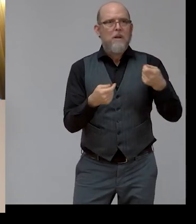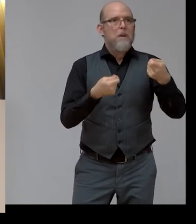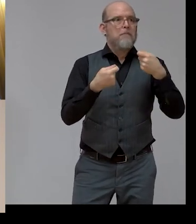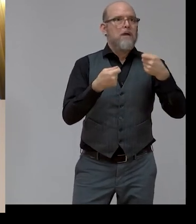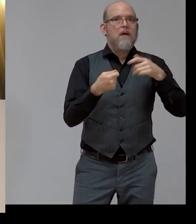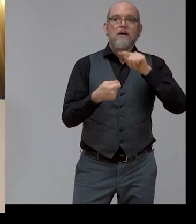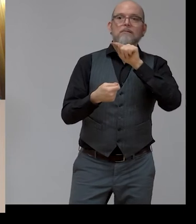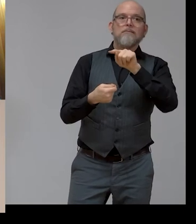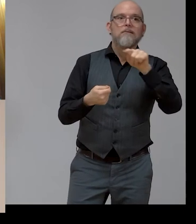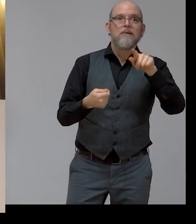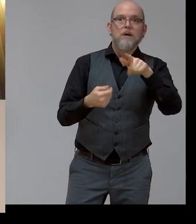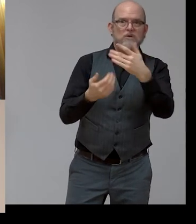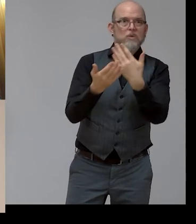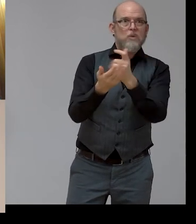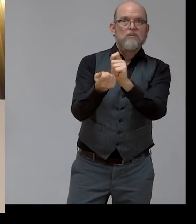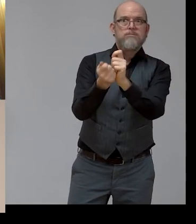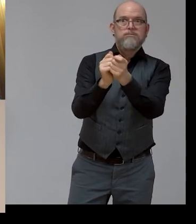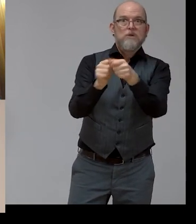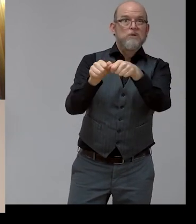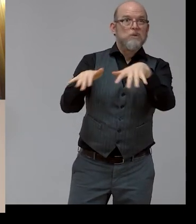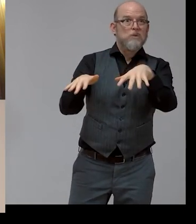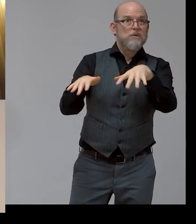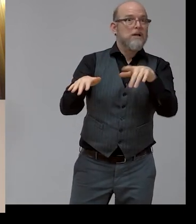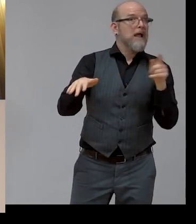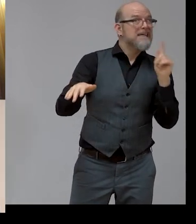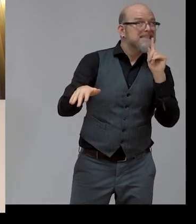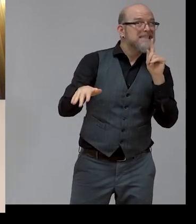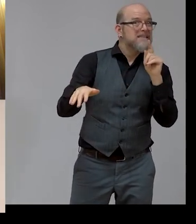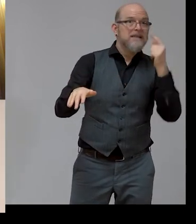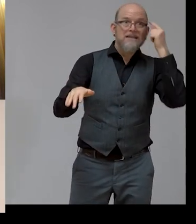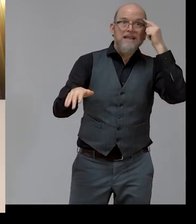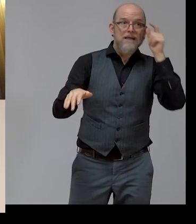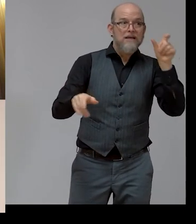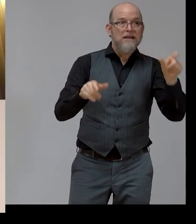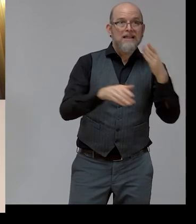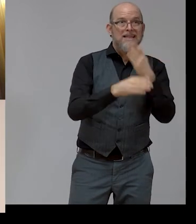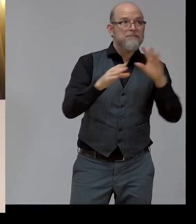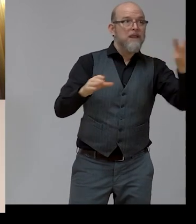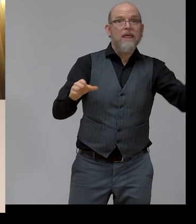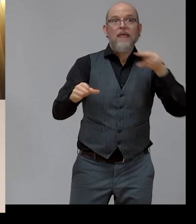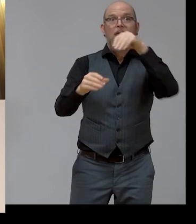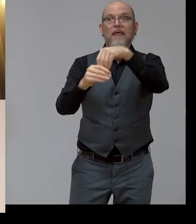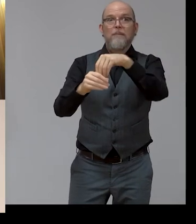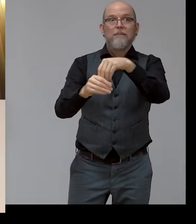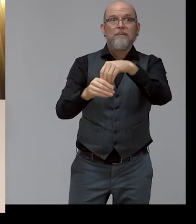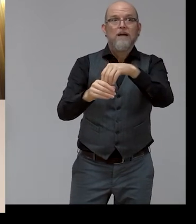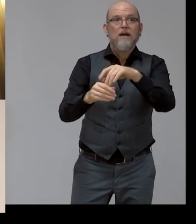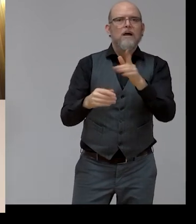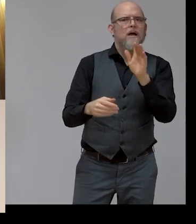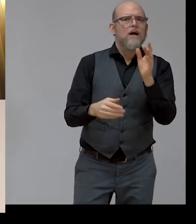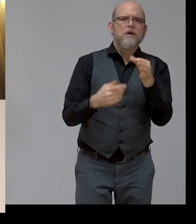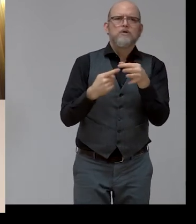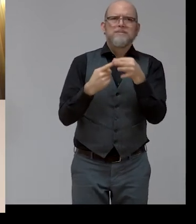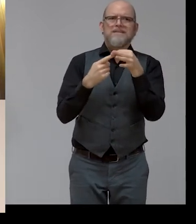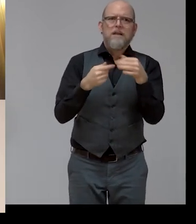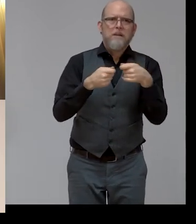perspectives where you can, but also, I think, add targeted measures where they are needed. And that requires